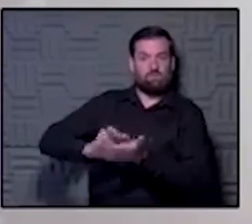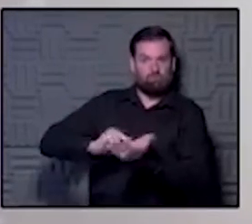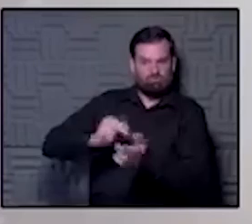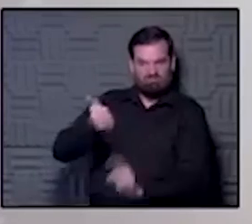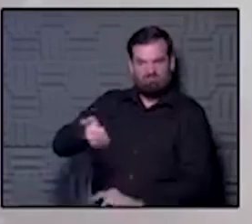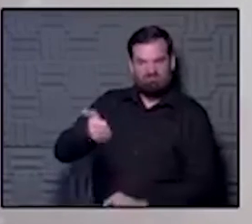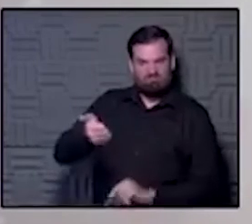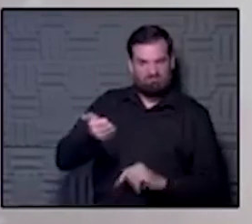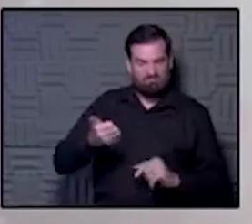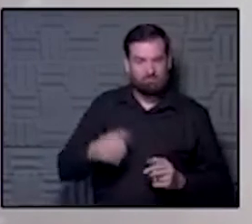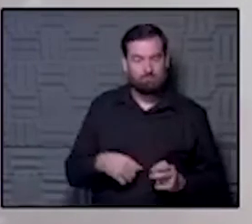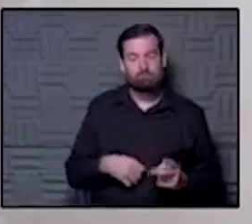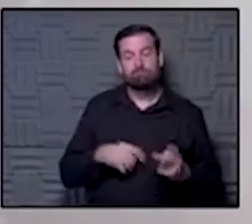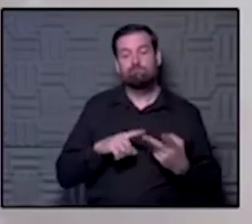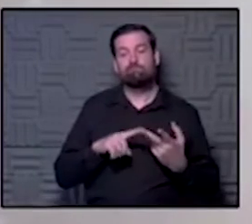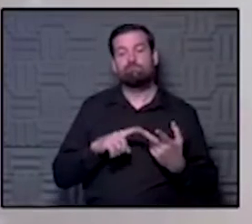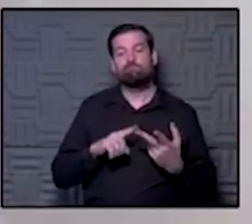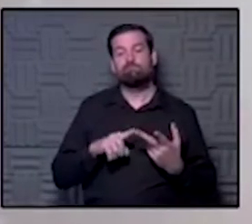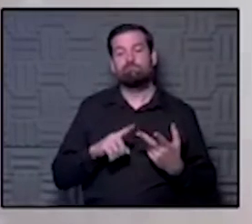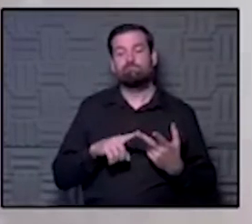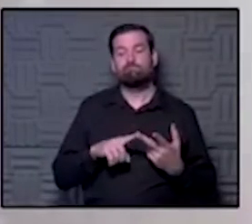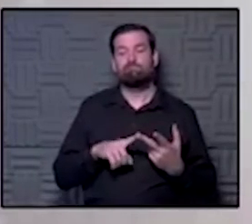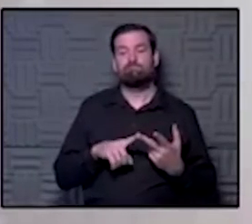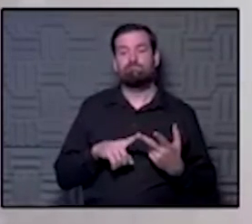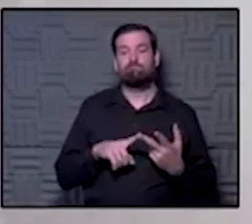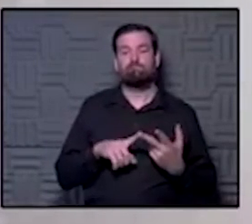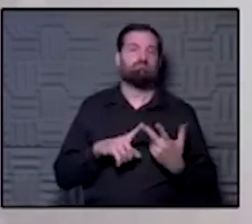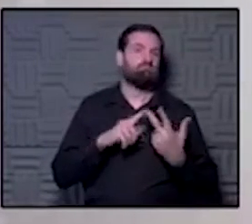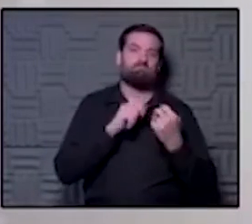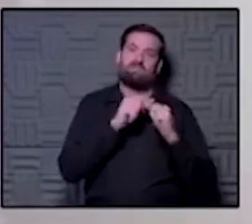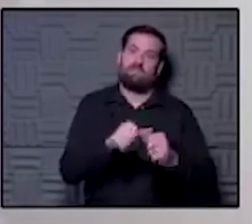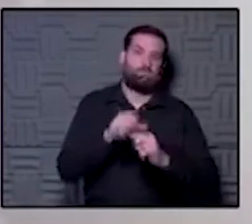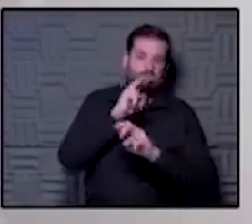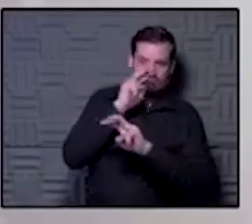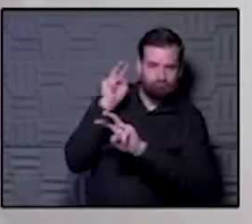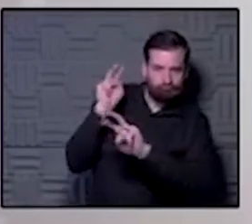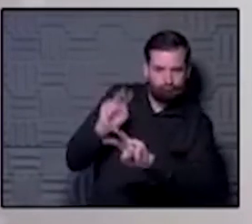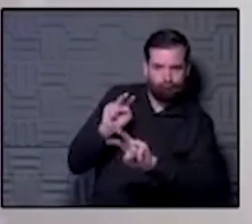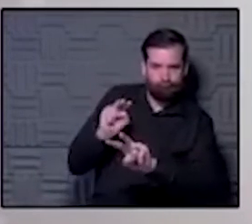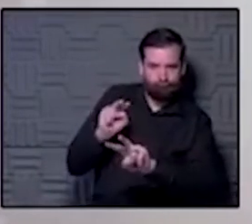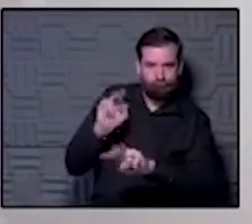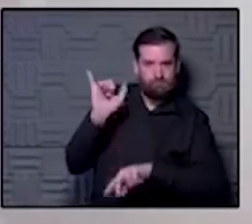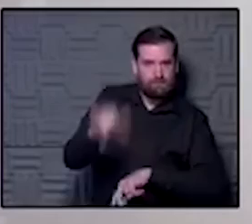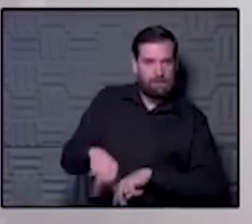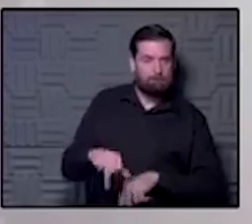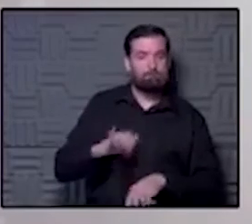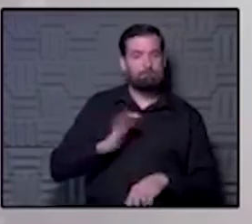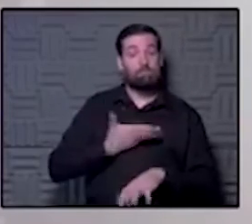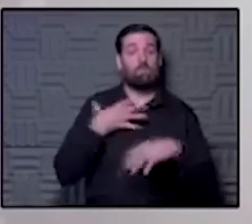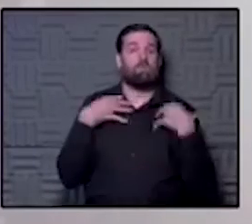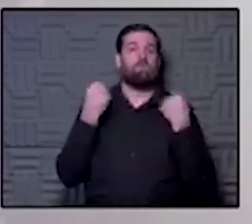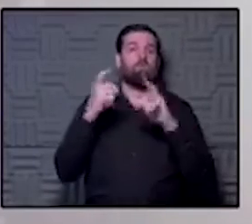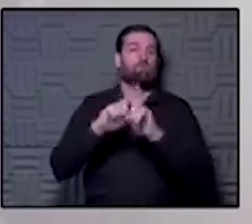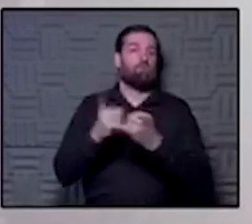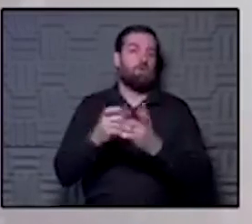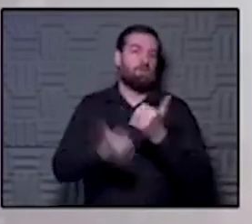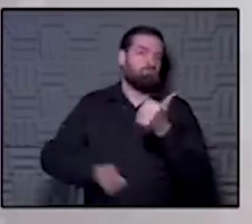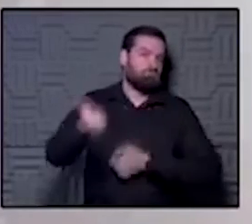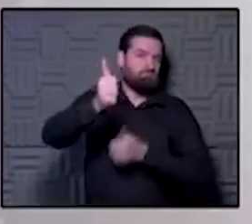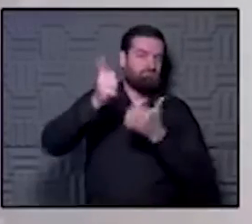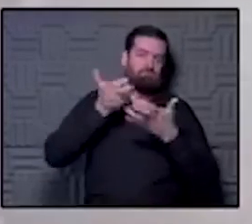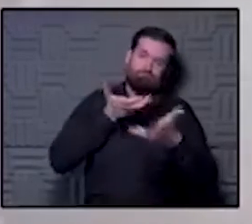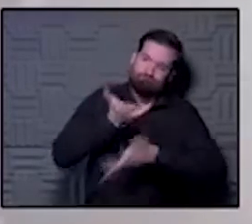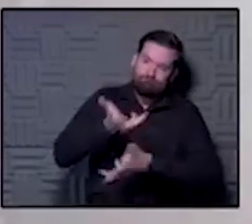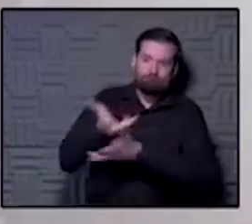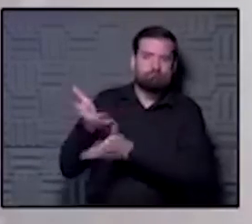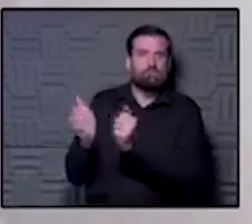And we are continuing to monitor that, and our health department leadership is in regular communication with